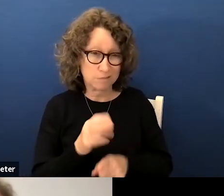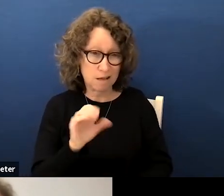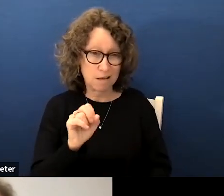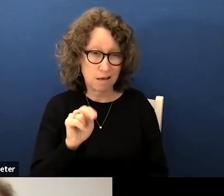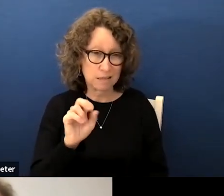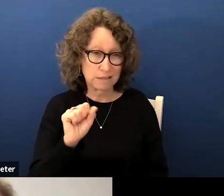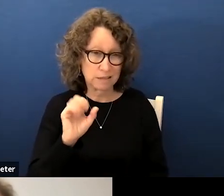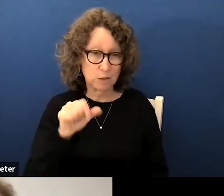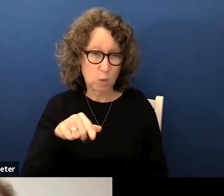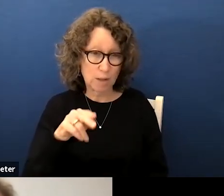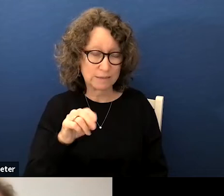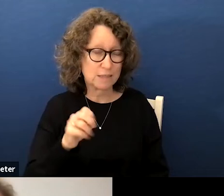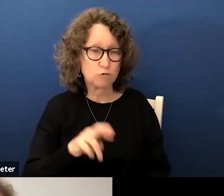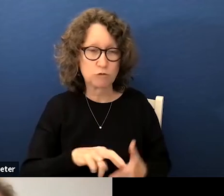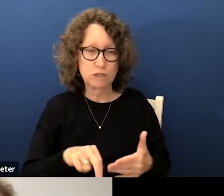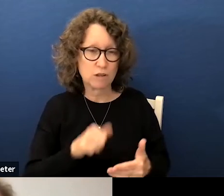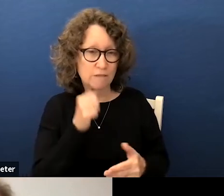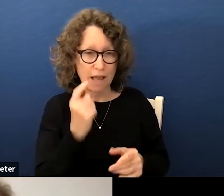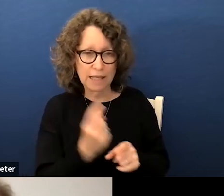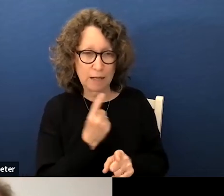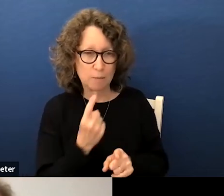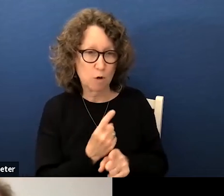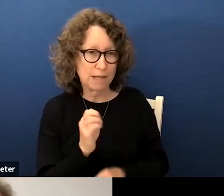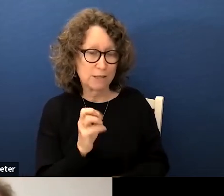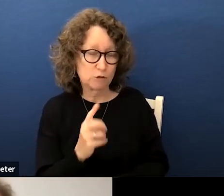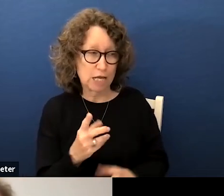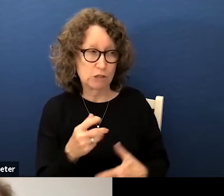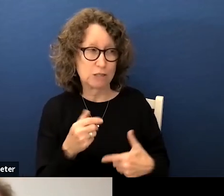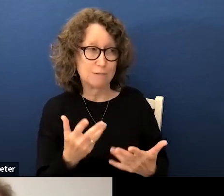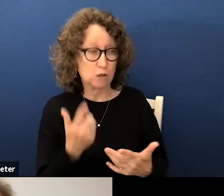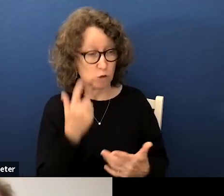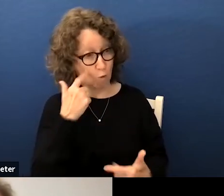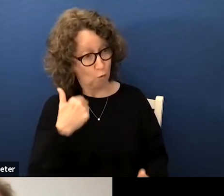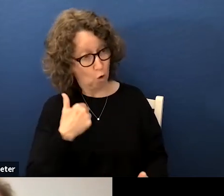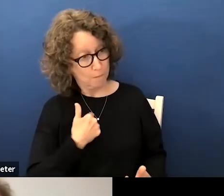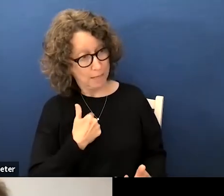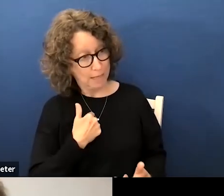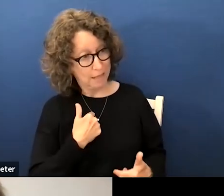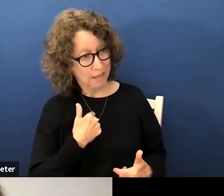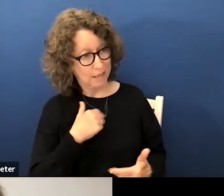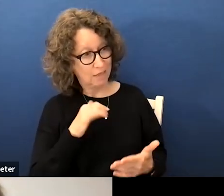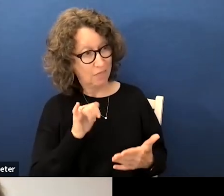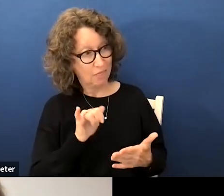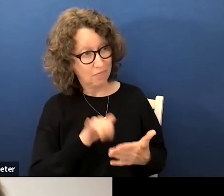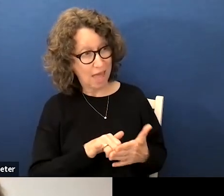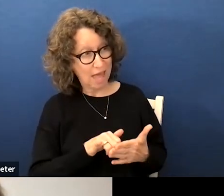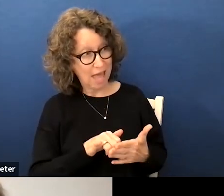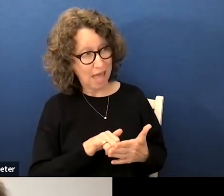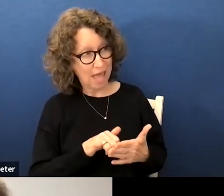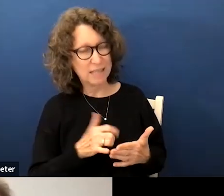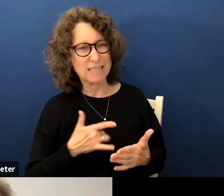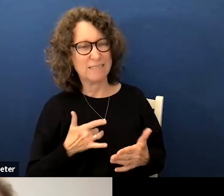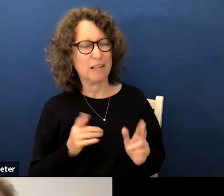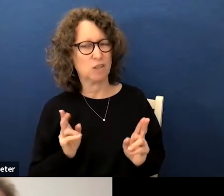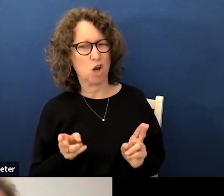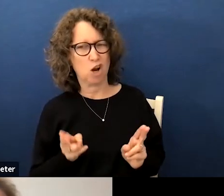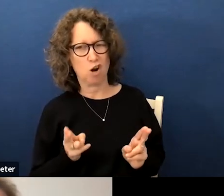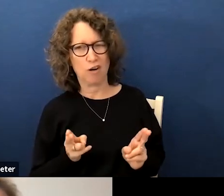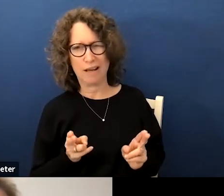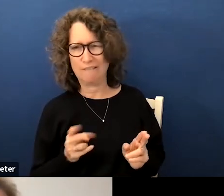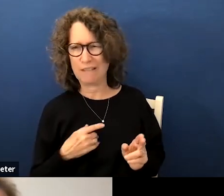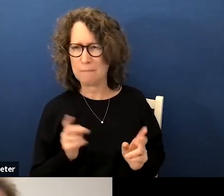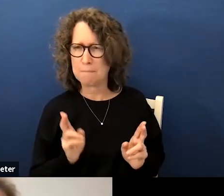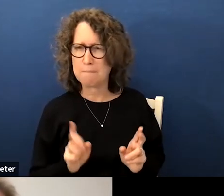that are a result of not getting an appropriate education so for me that is the sense of urgency that i feel